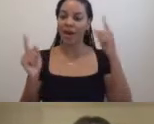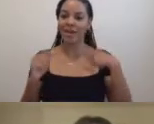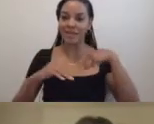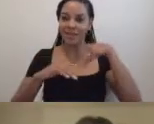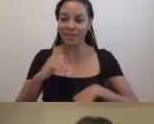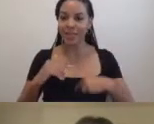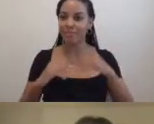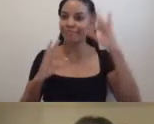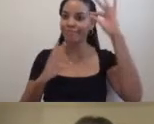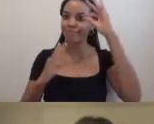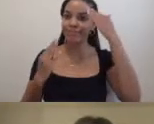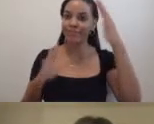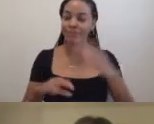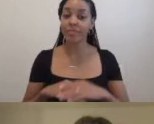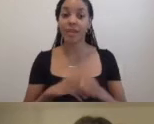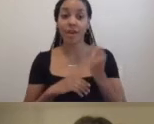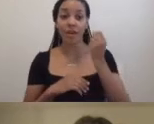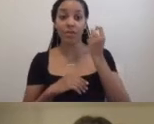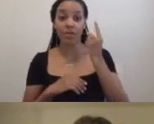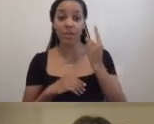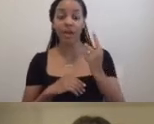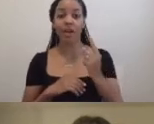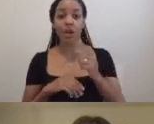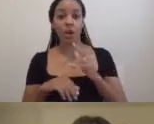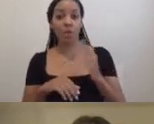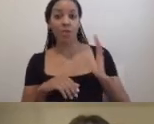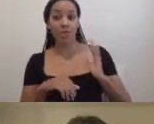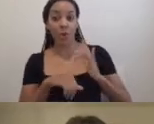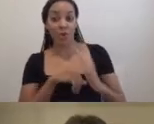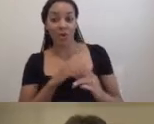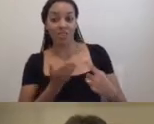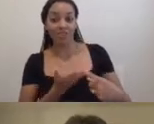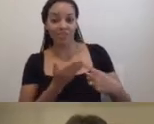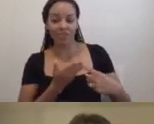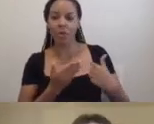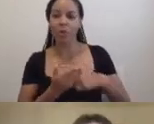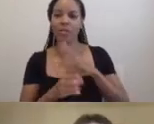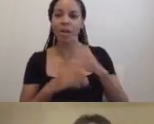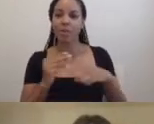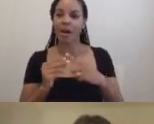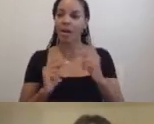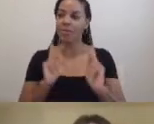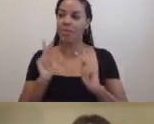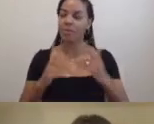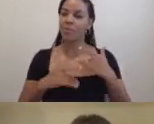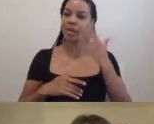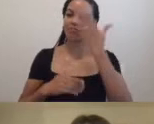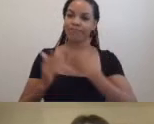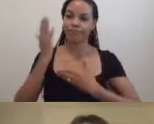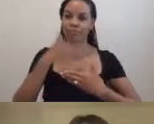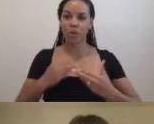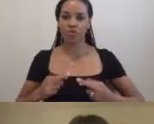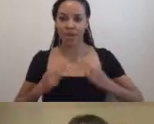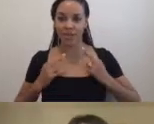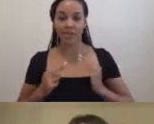In fact, a through line in all of our early talks was the invisibility of residencies, as so much of our work focuses